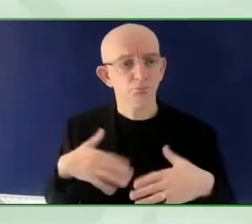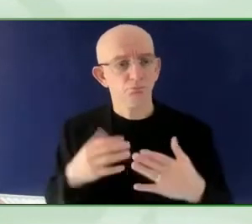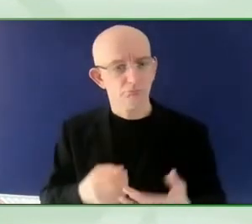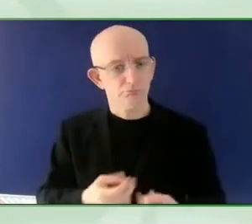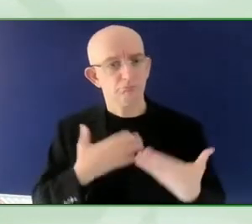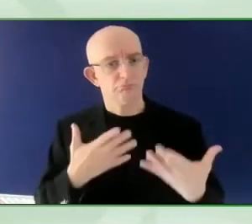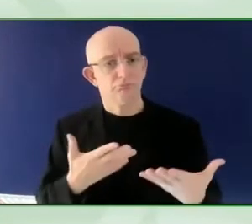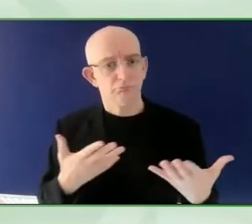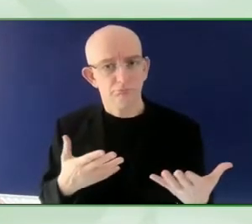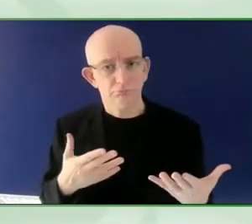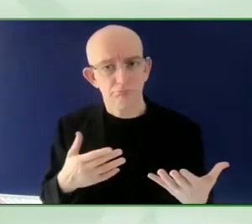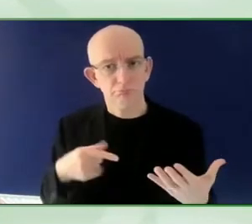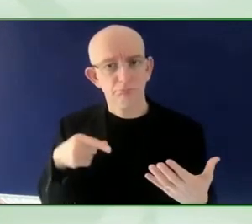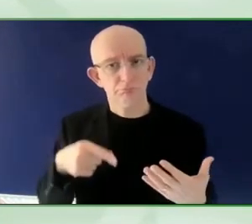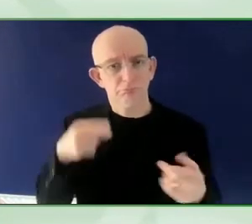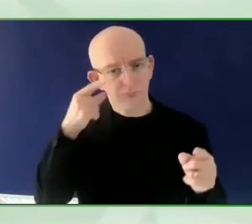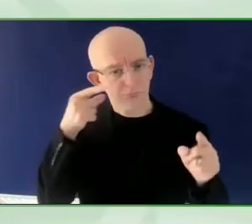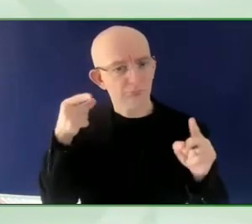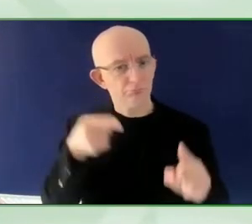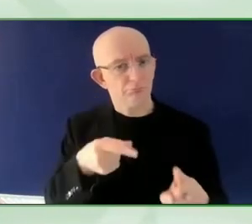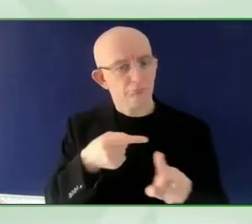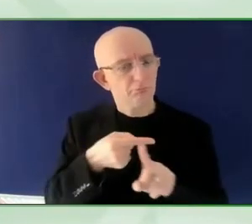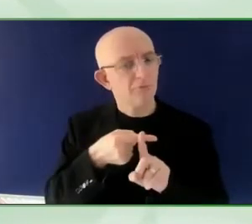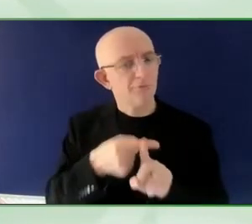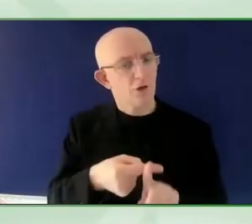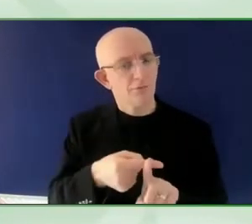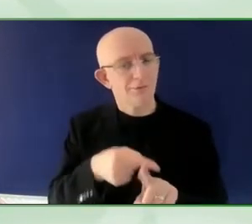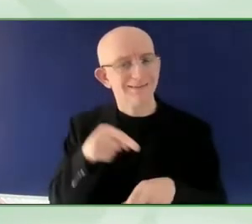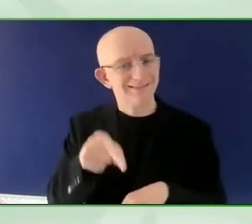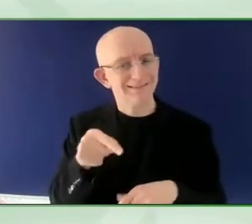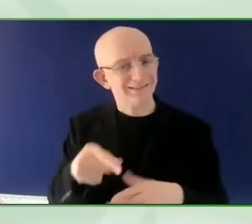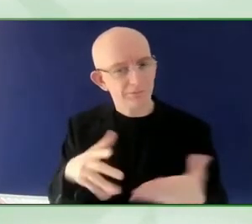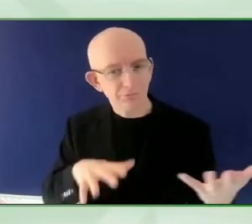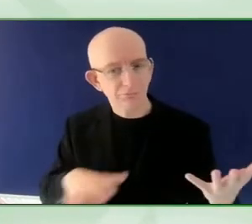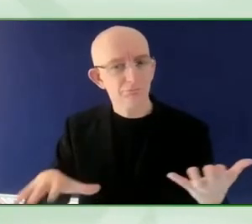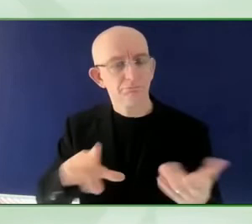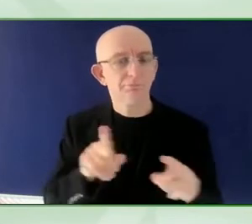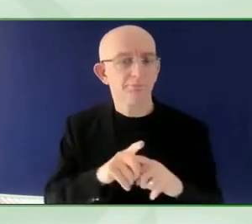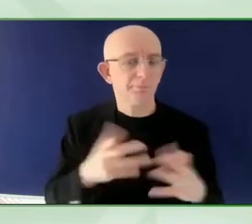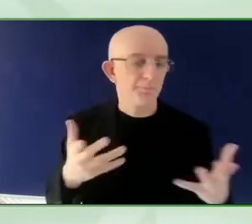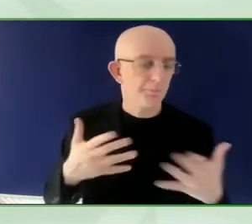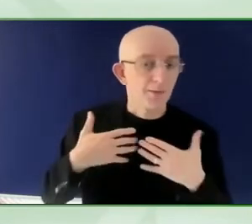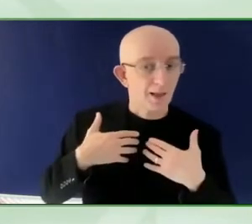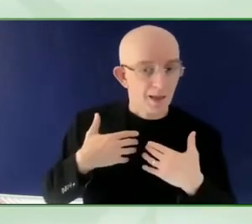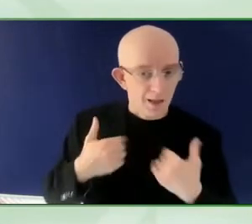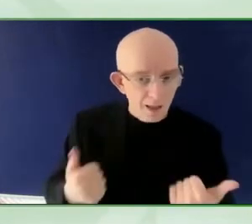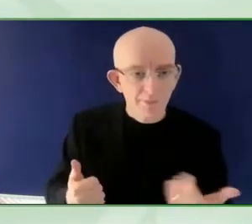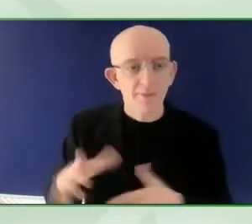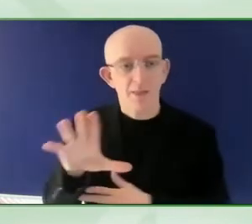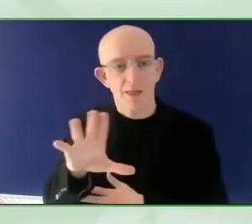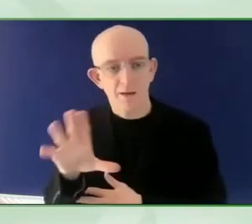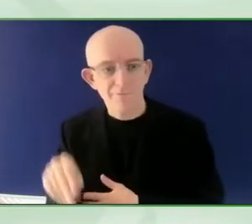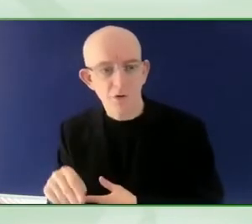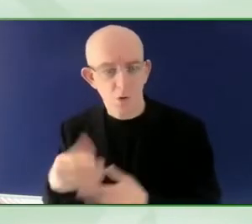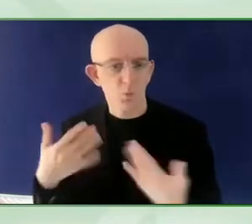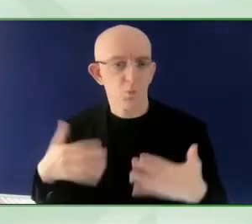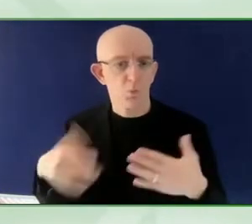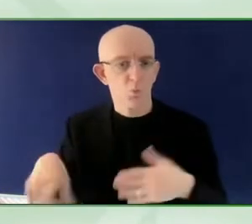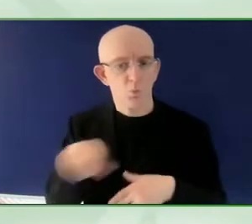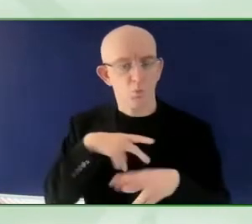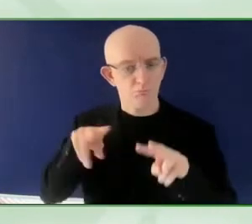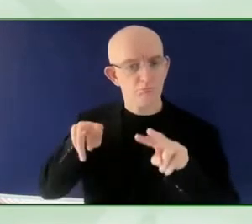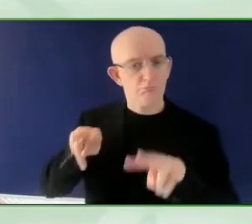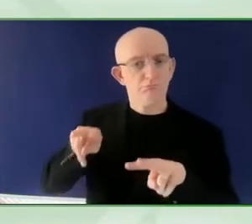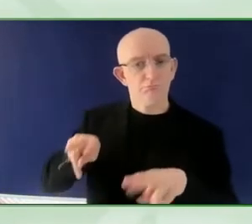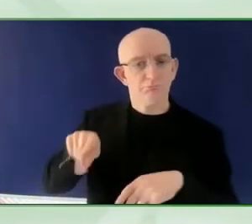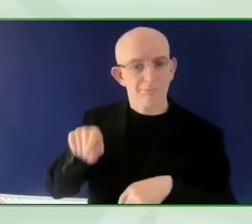Next, and maybe also the closing question already. what's next? Where's the Global Disability Summit developing? What are the